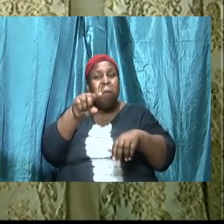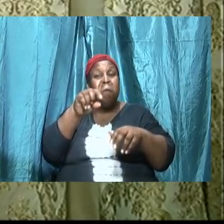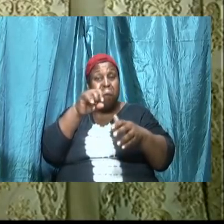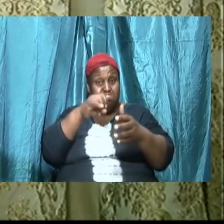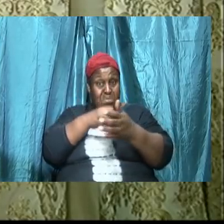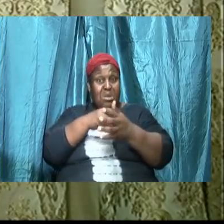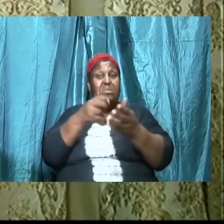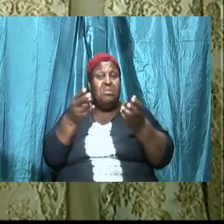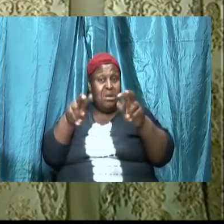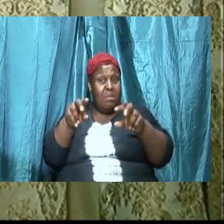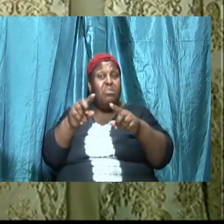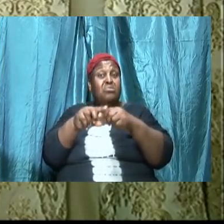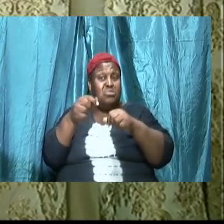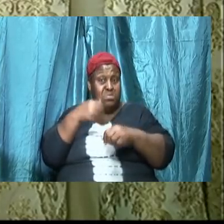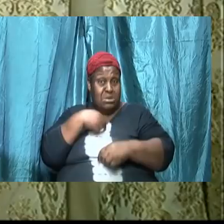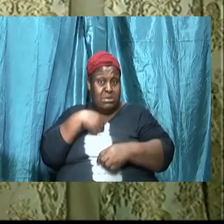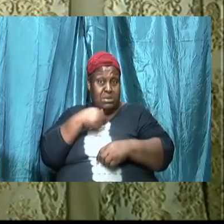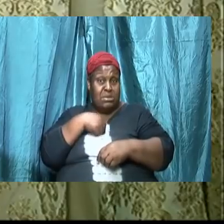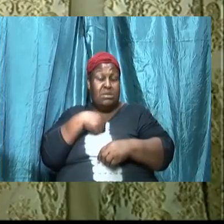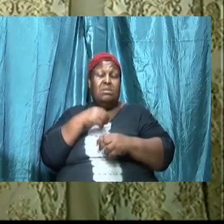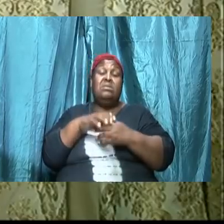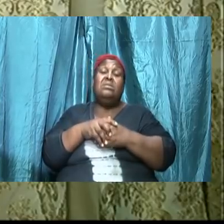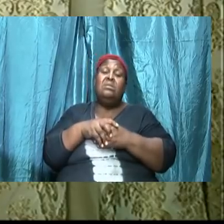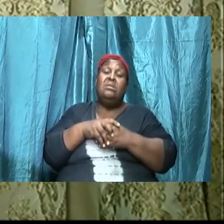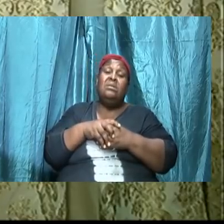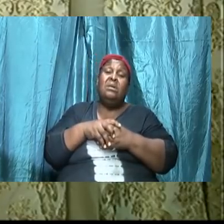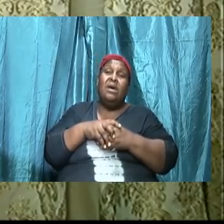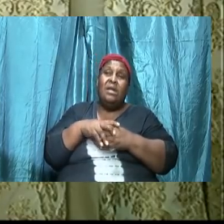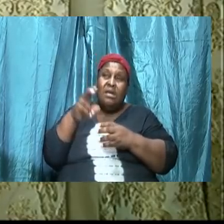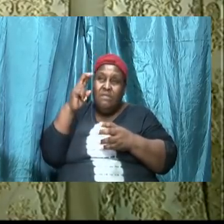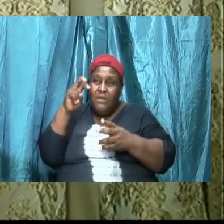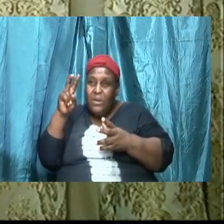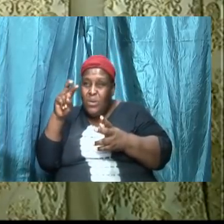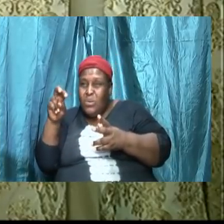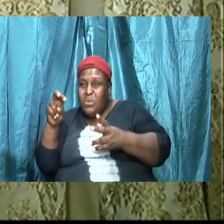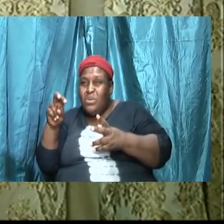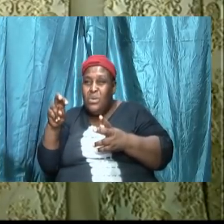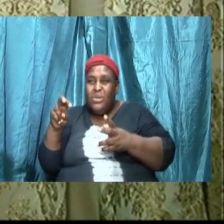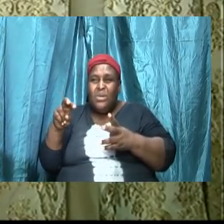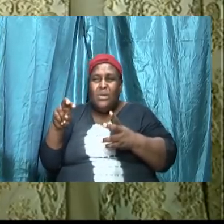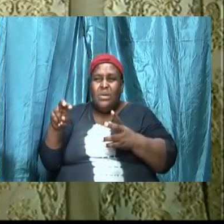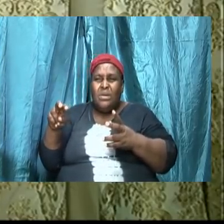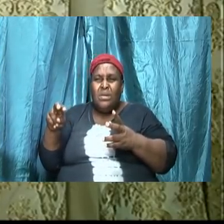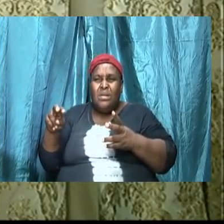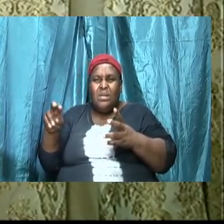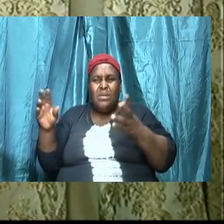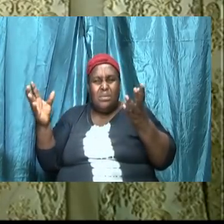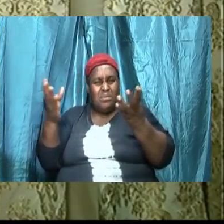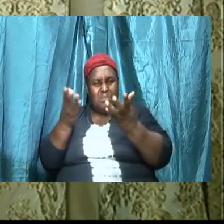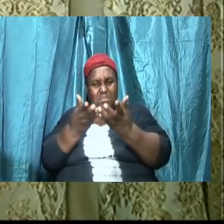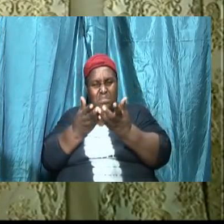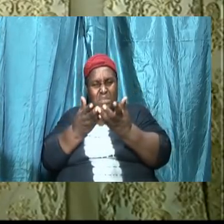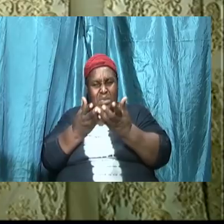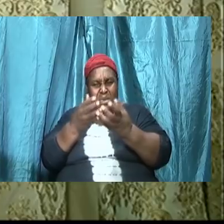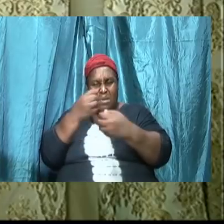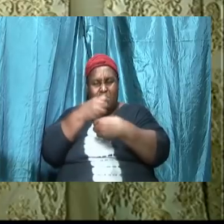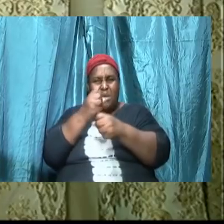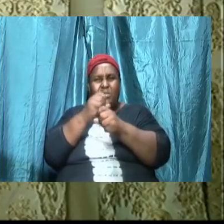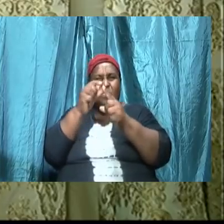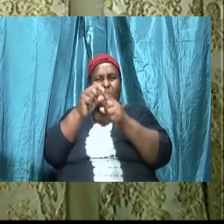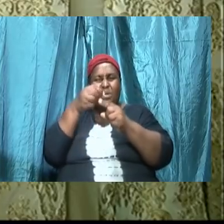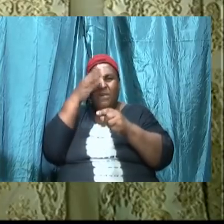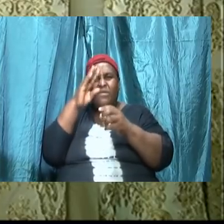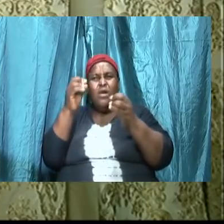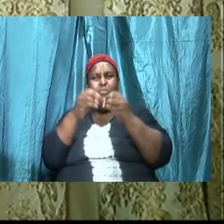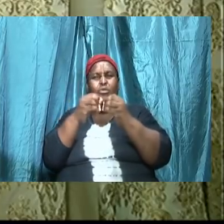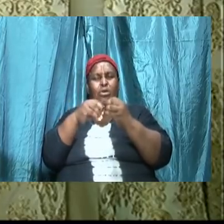we see the corresponding scripture somewhere else that if we read it it would have made the thing become more meaningful but just to flip around from a